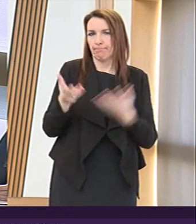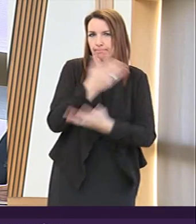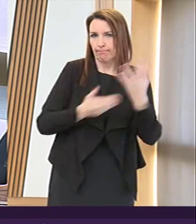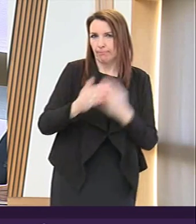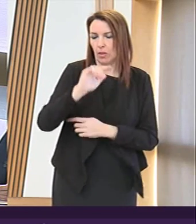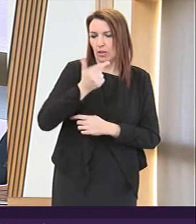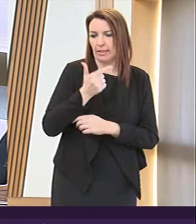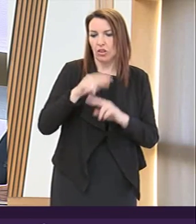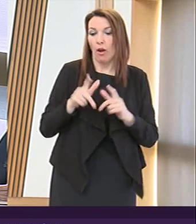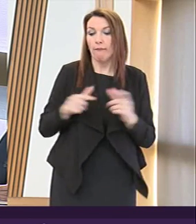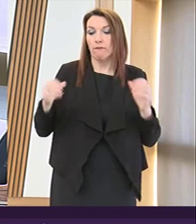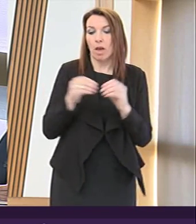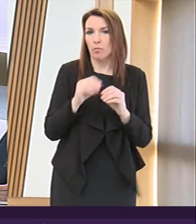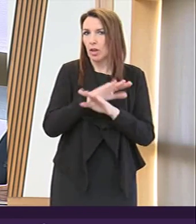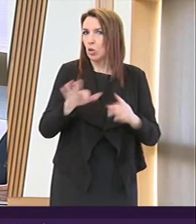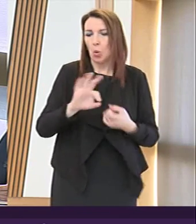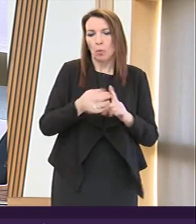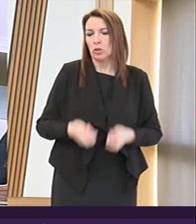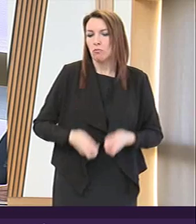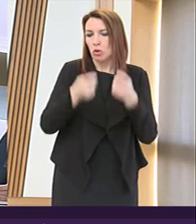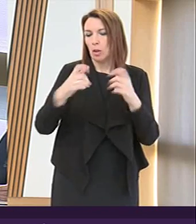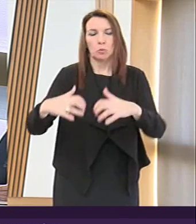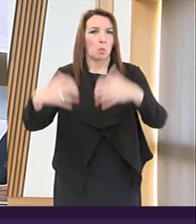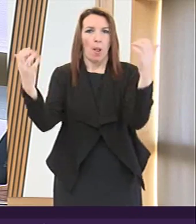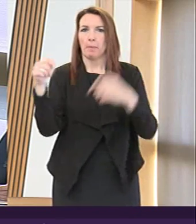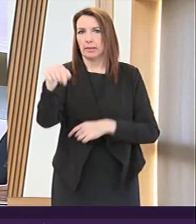and no points were drawn to the attention of Parliament